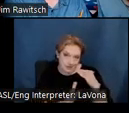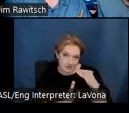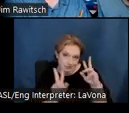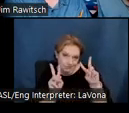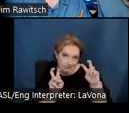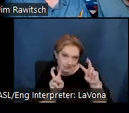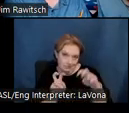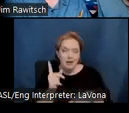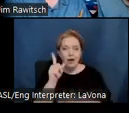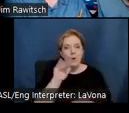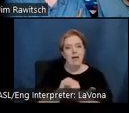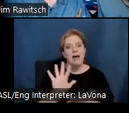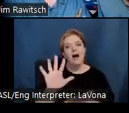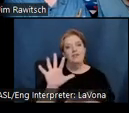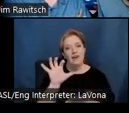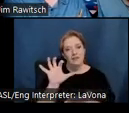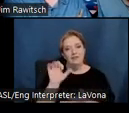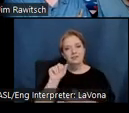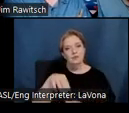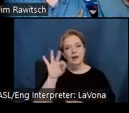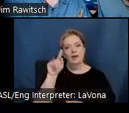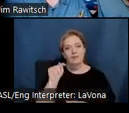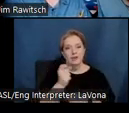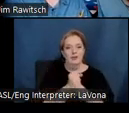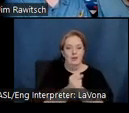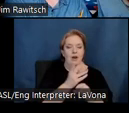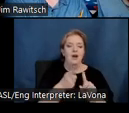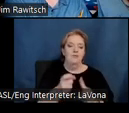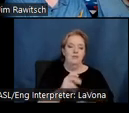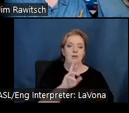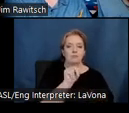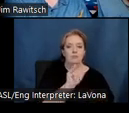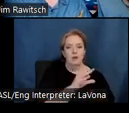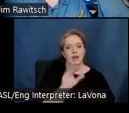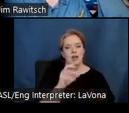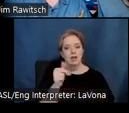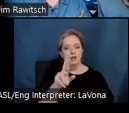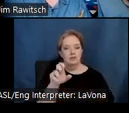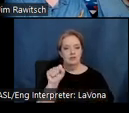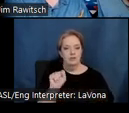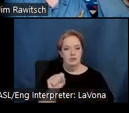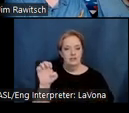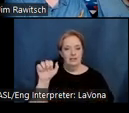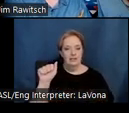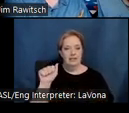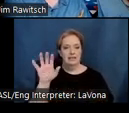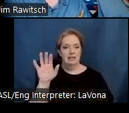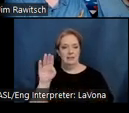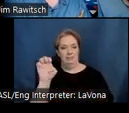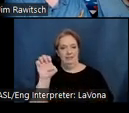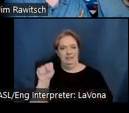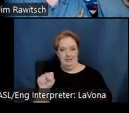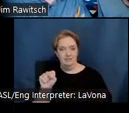square foot home created by iconic design couple Ray and Charles Eves. Like Yat Malou, this home